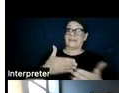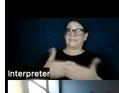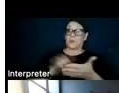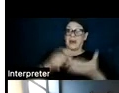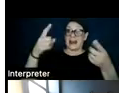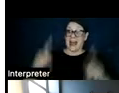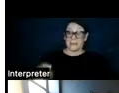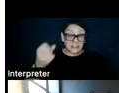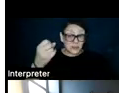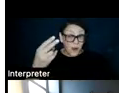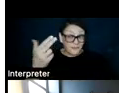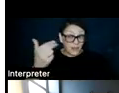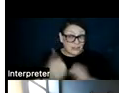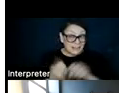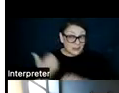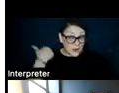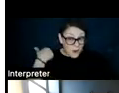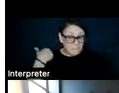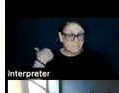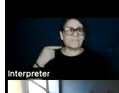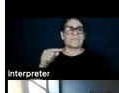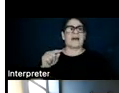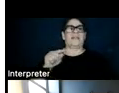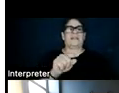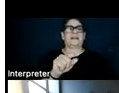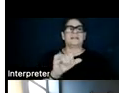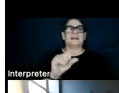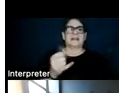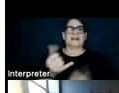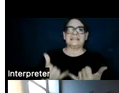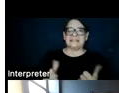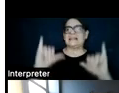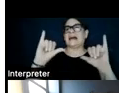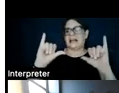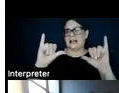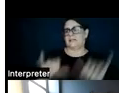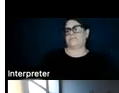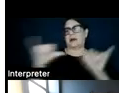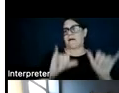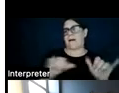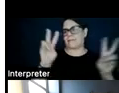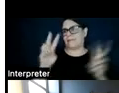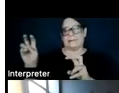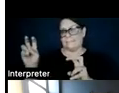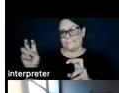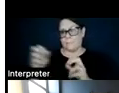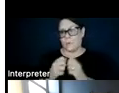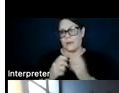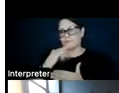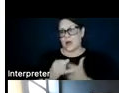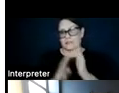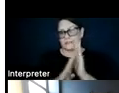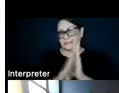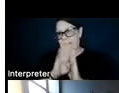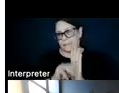12, 13 years ago, this is still a common theme with project development.